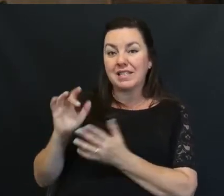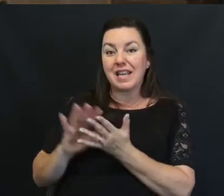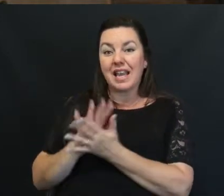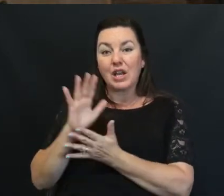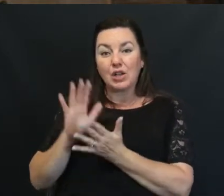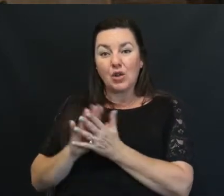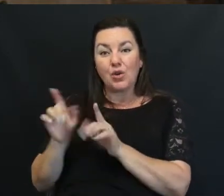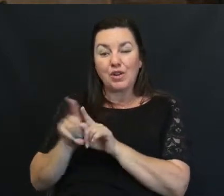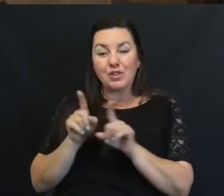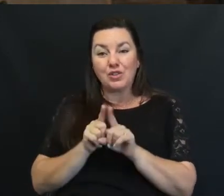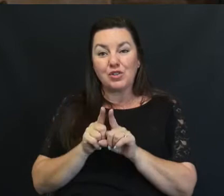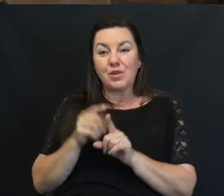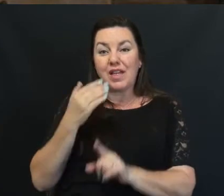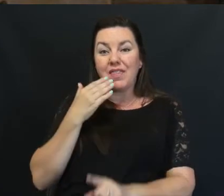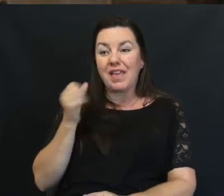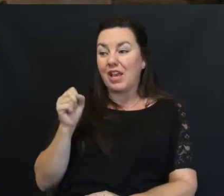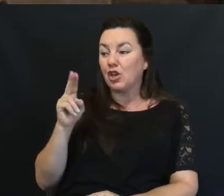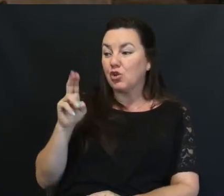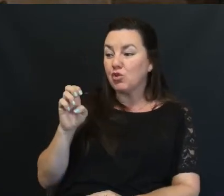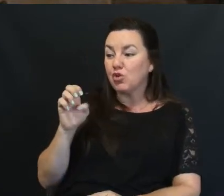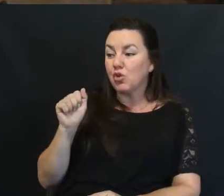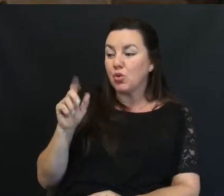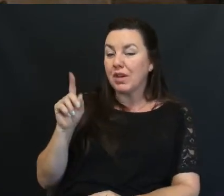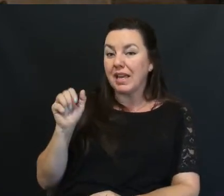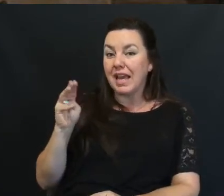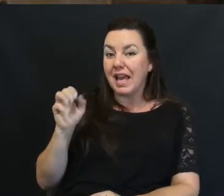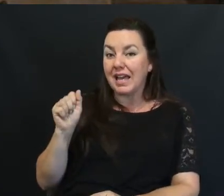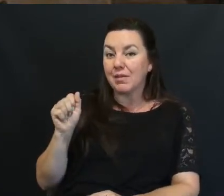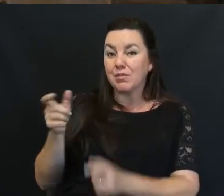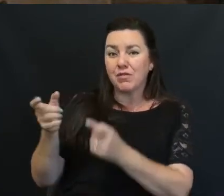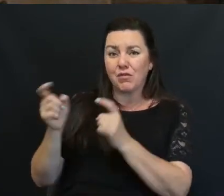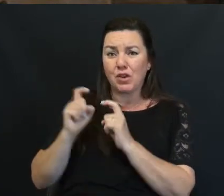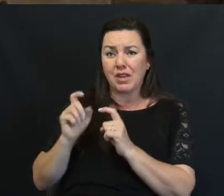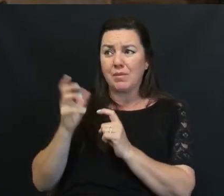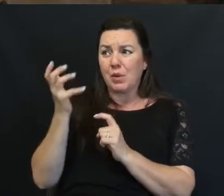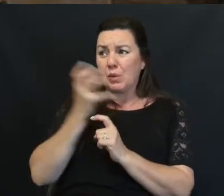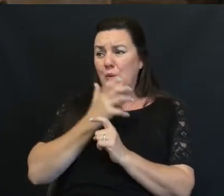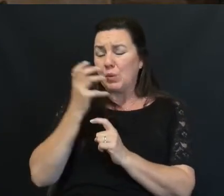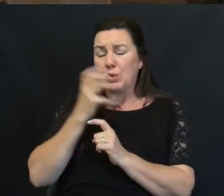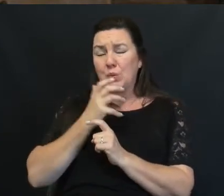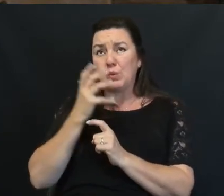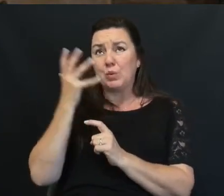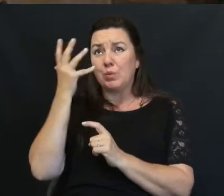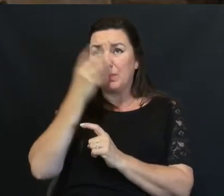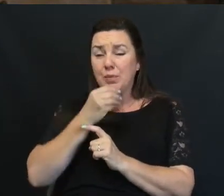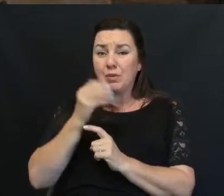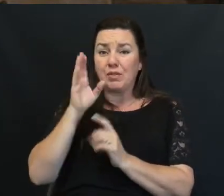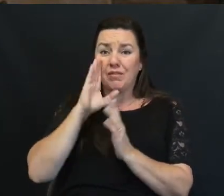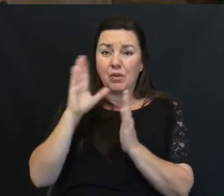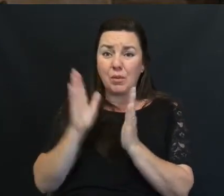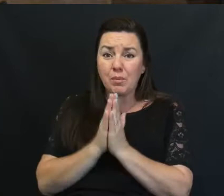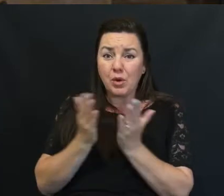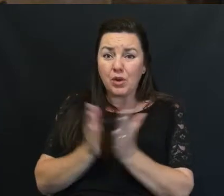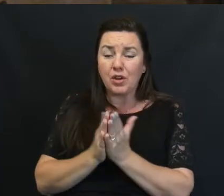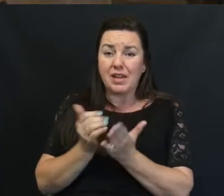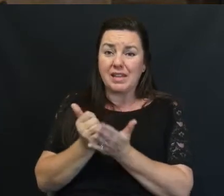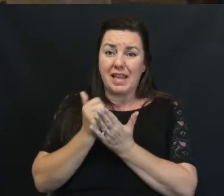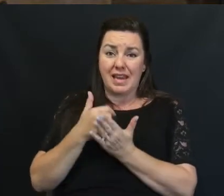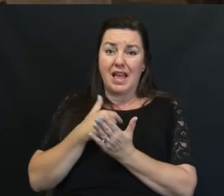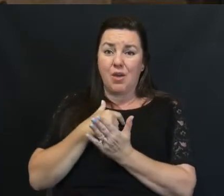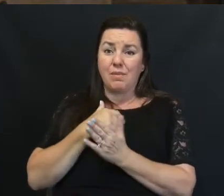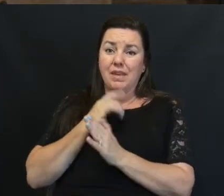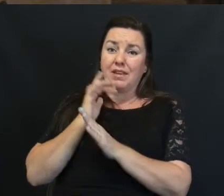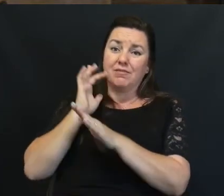Adams For gifting me This visually Engaging book To help me reach The highest Of high places